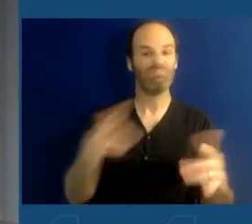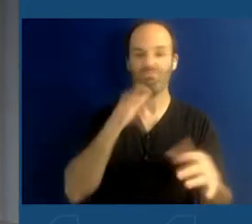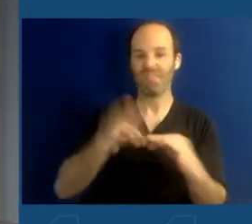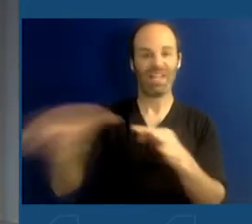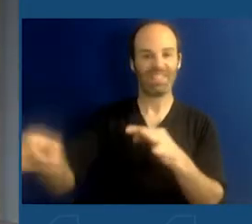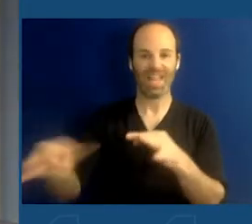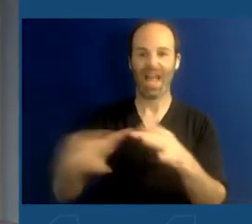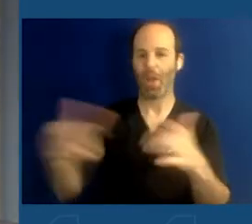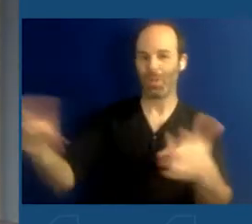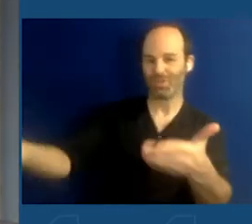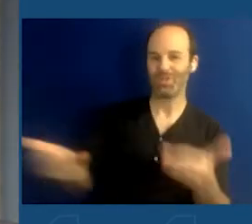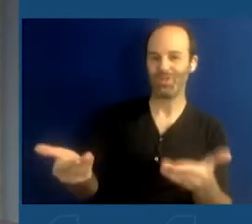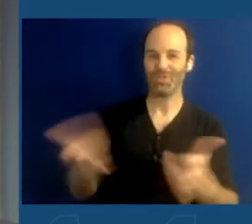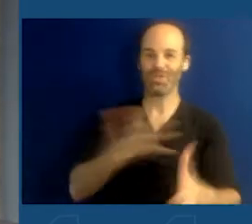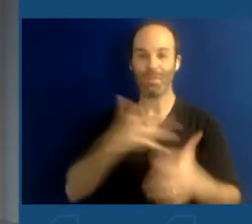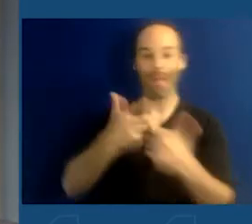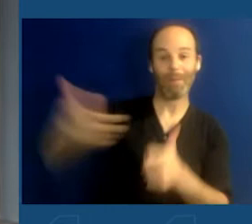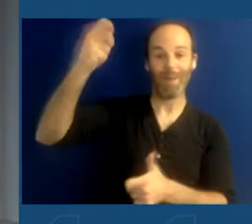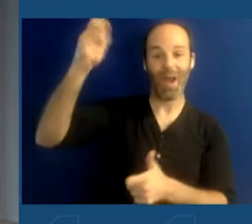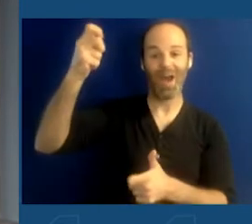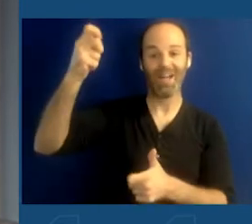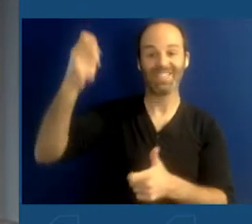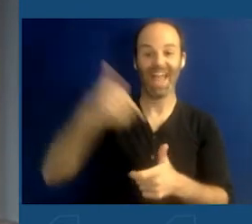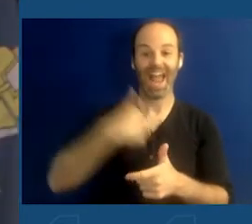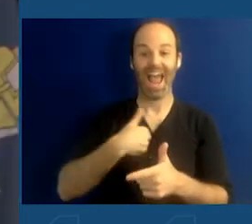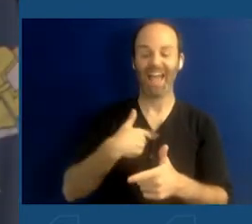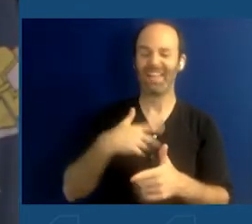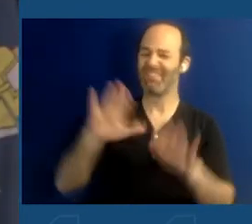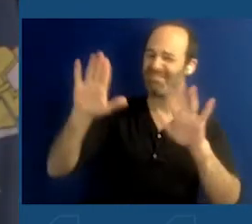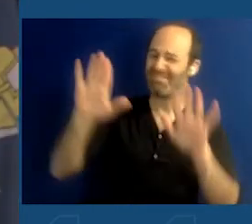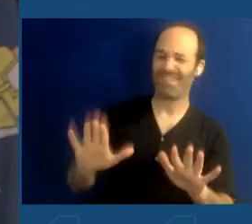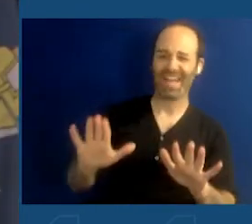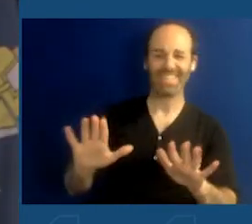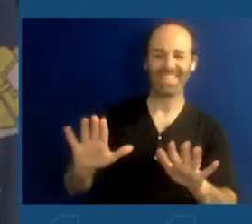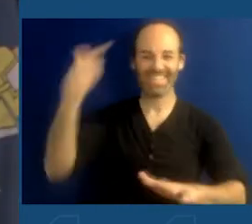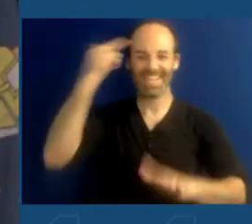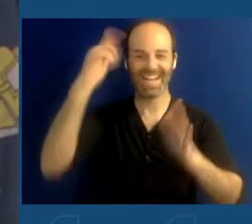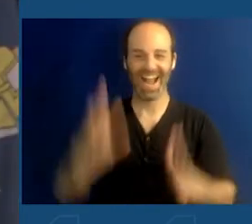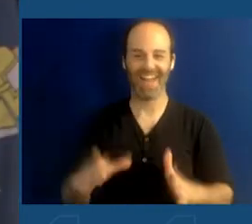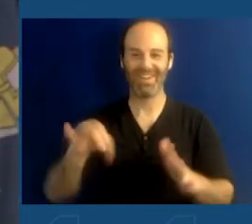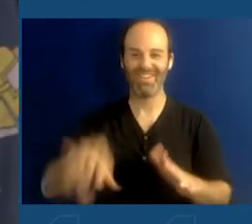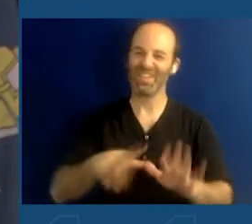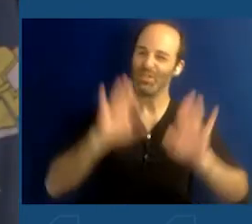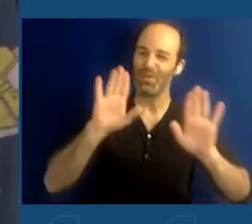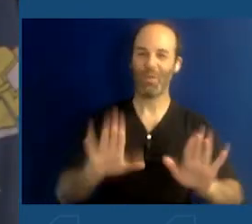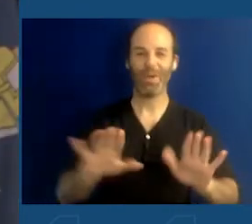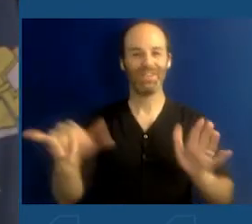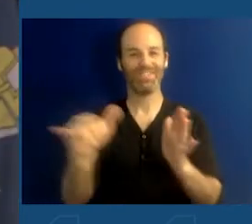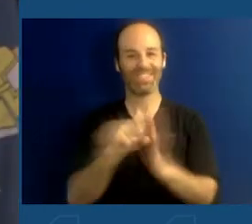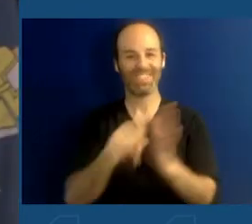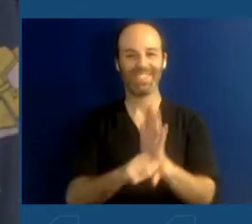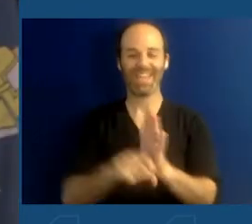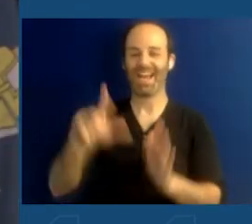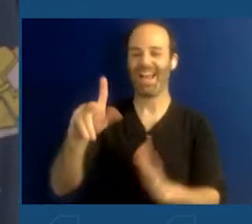my boss and the fantastic governor of this wonderful state, Kathy Hochul.